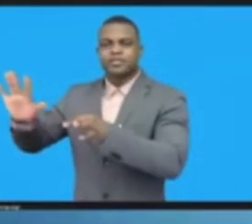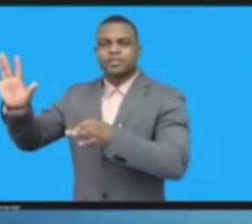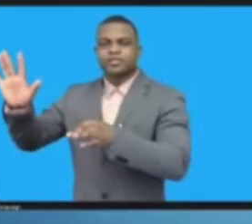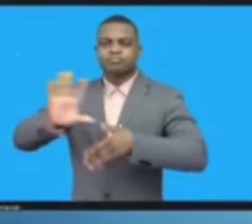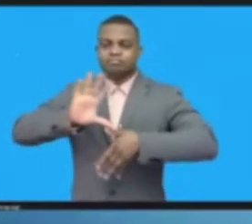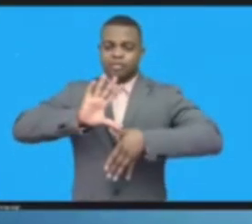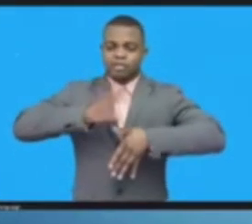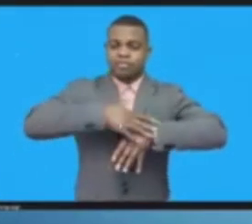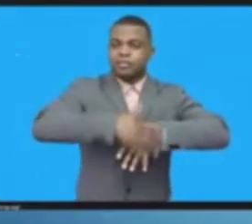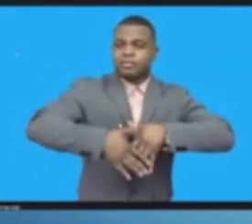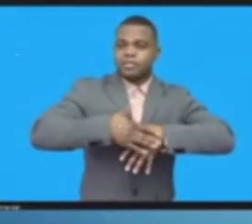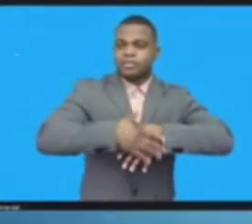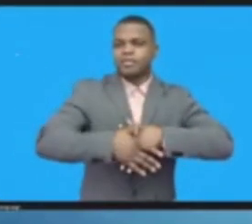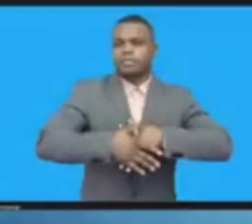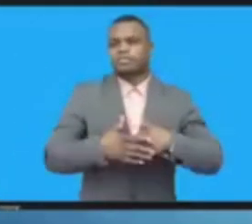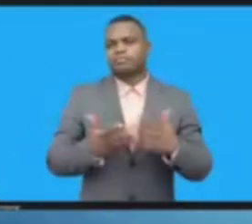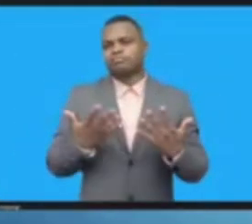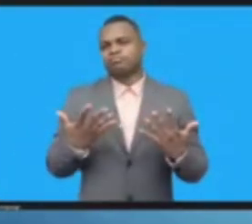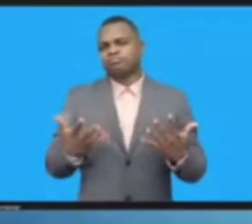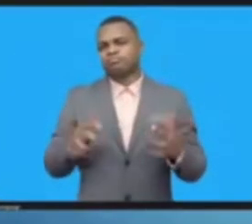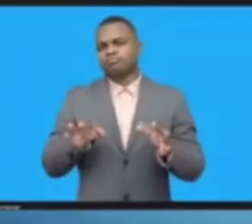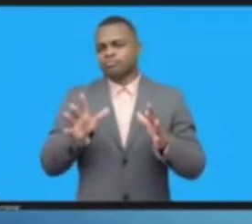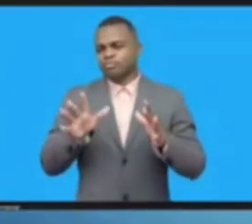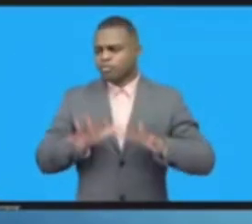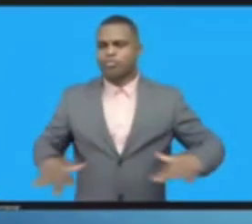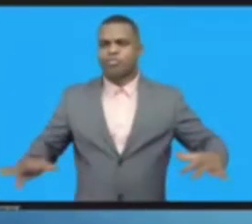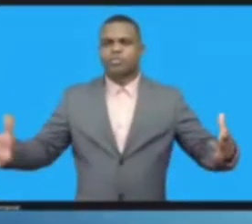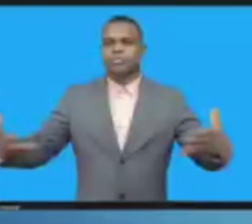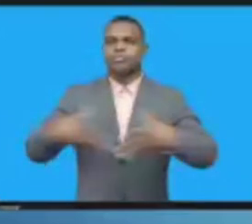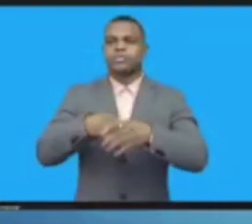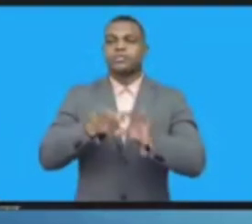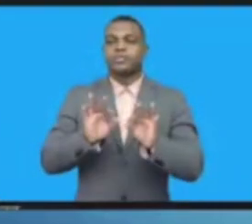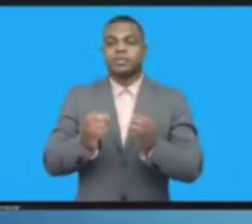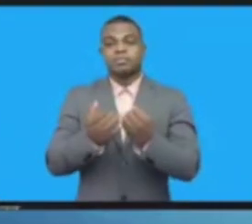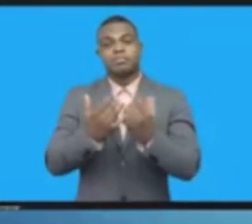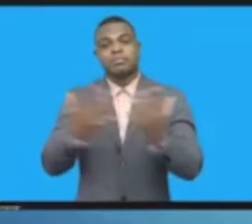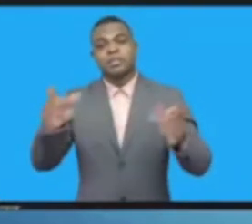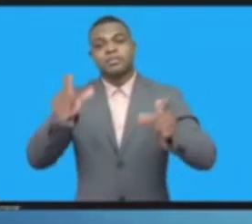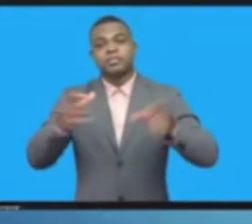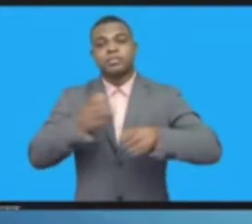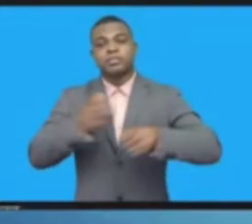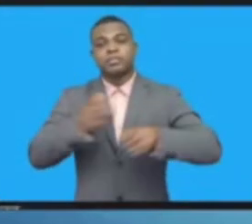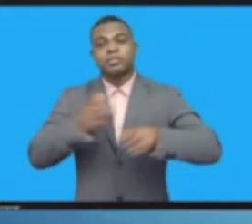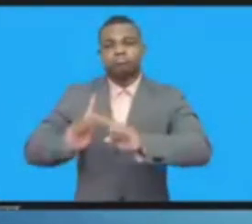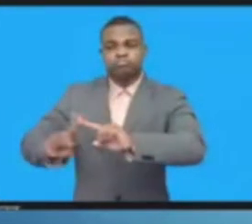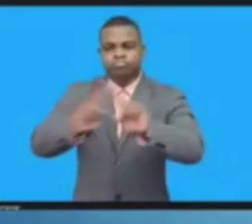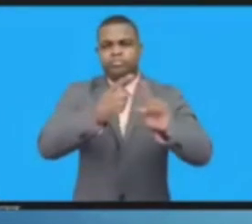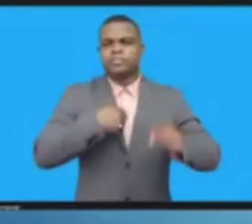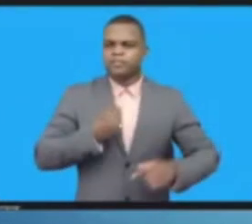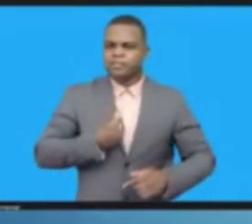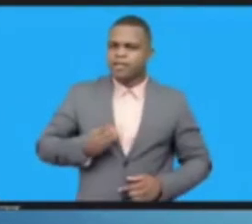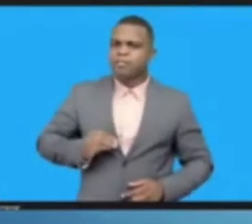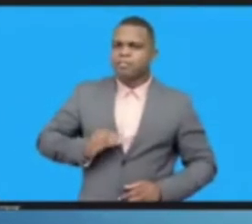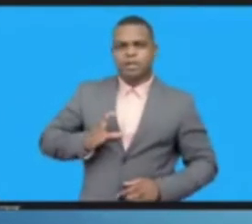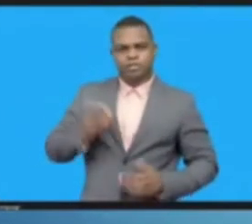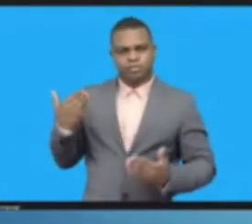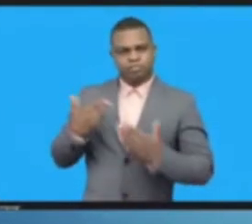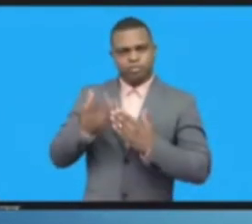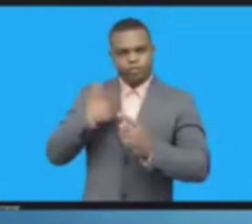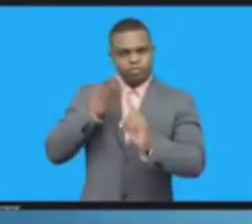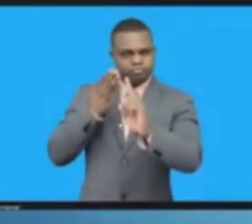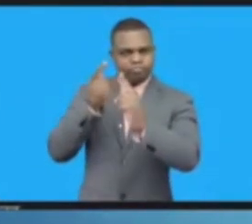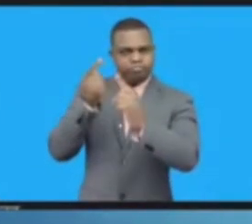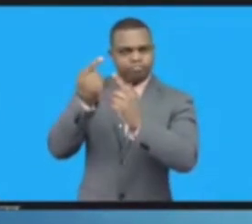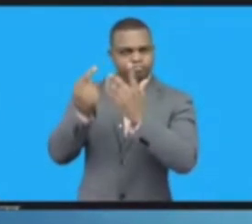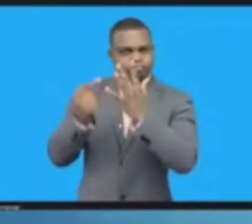better digital future. Though the dynamics of our youth engagement is gradually changing, many young people